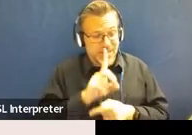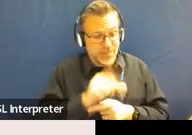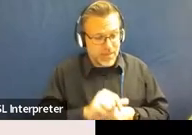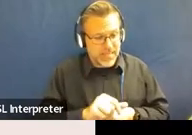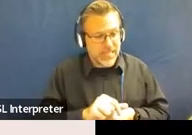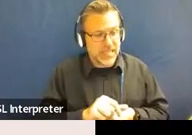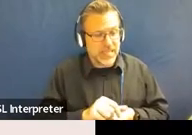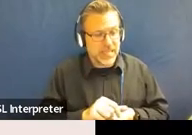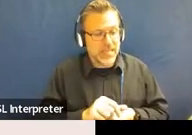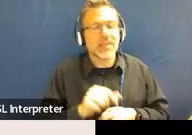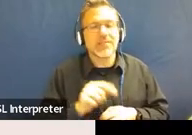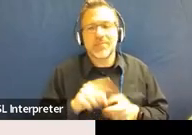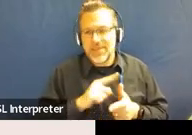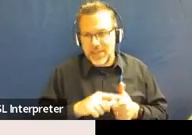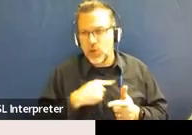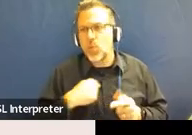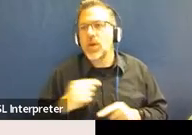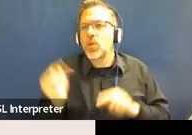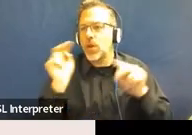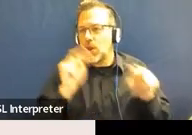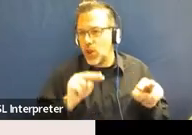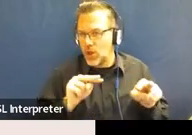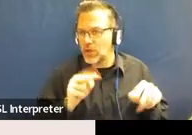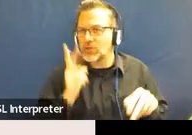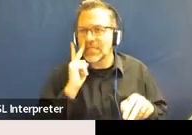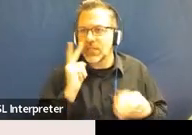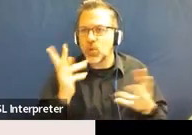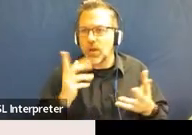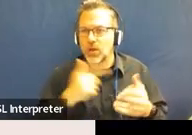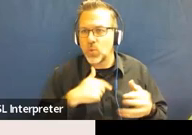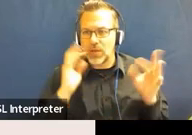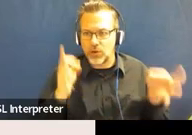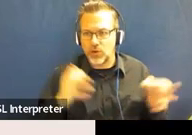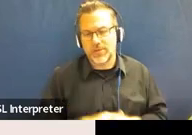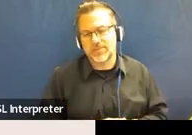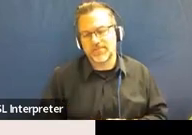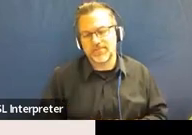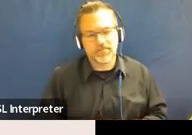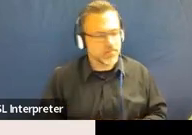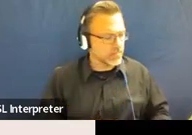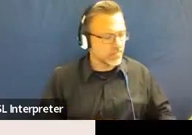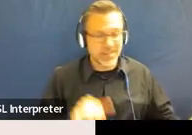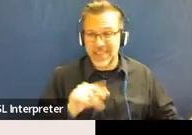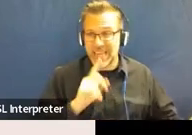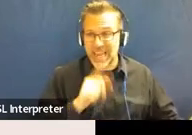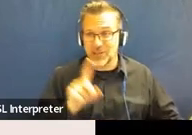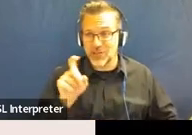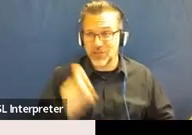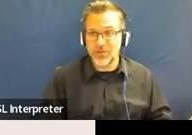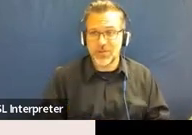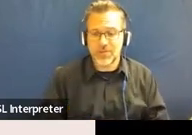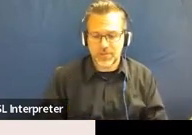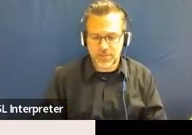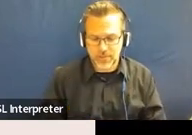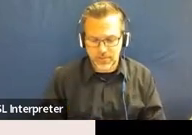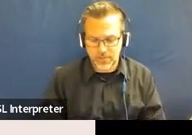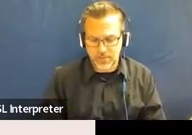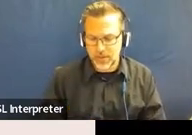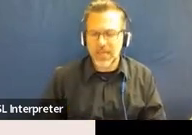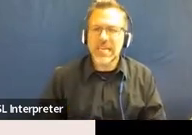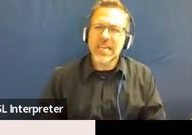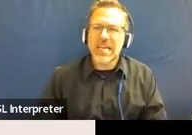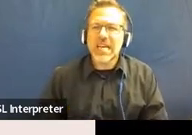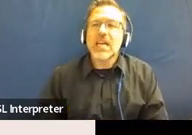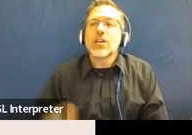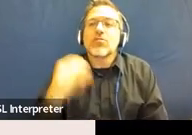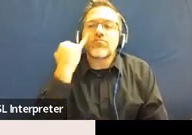That's what we would go on site and look at your information to try to determine. Does that answer your question? I'm not sure. So if